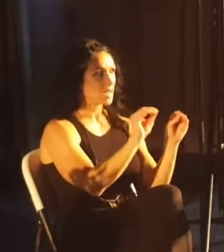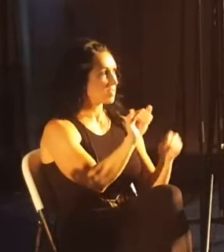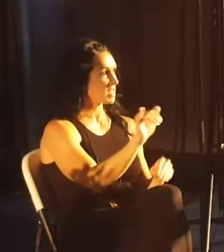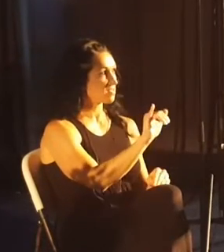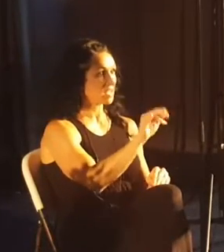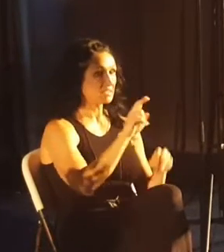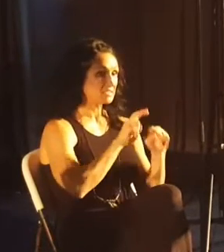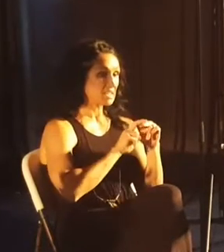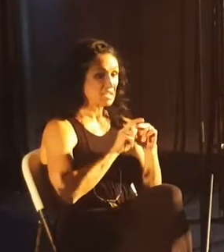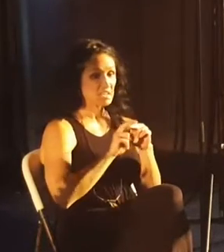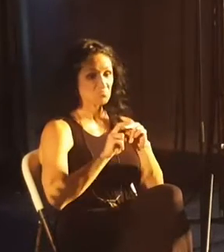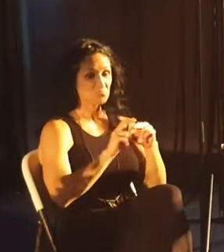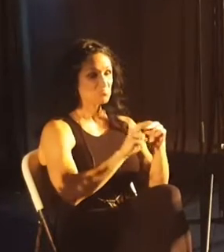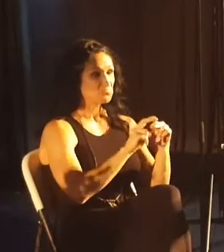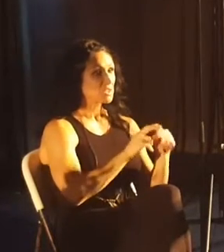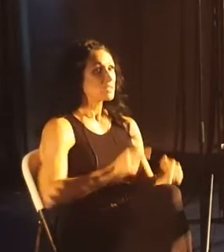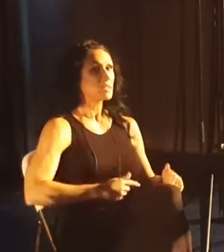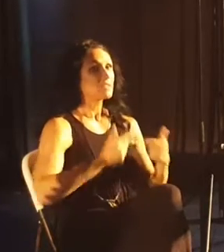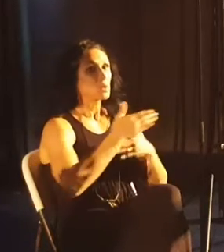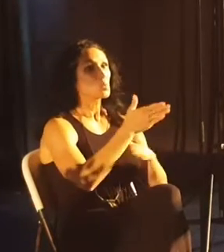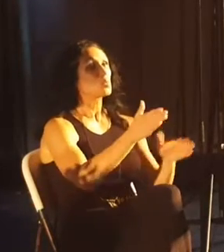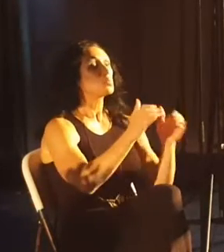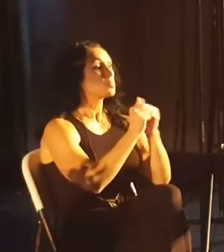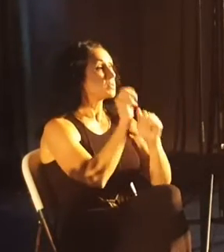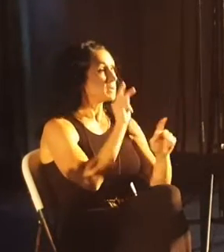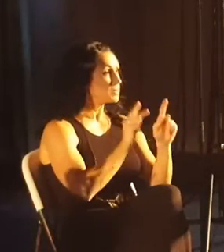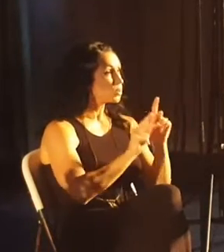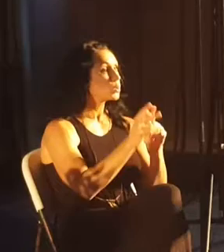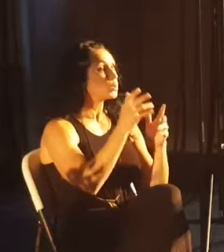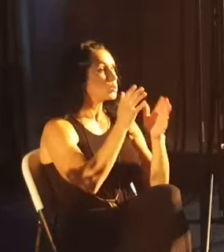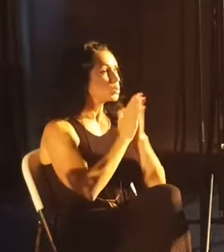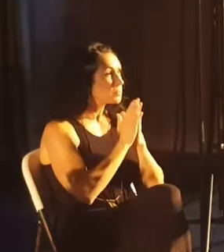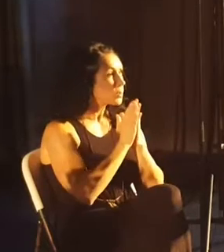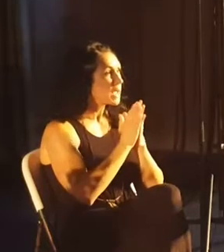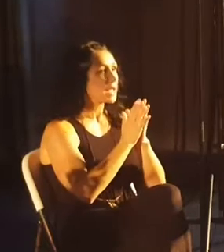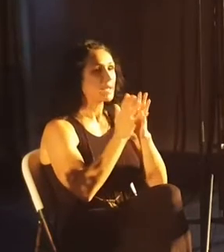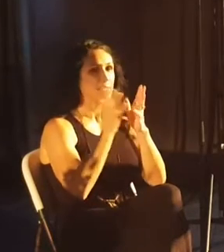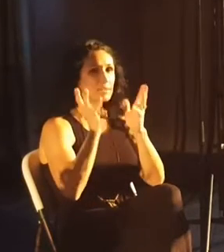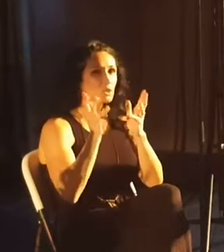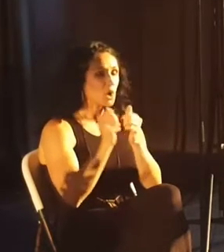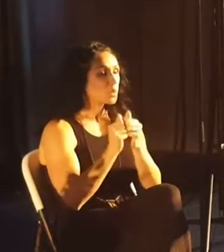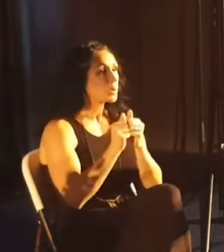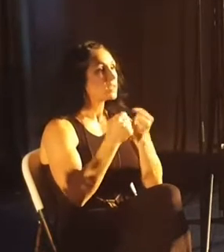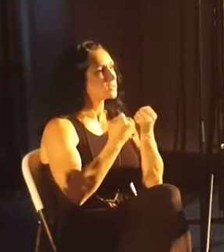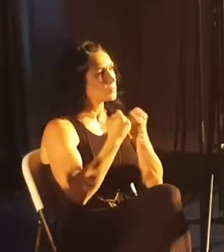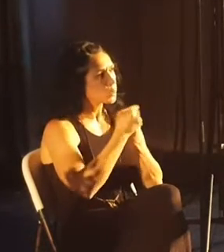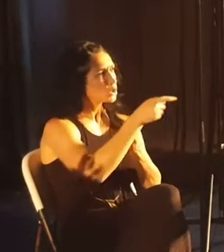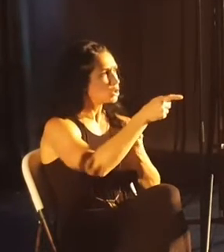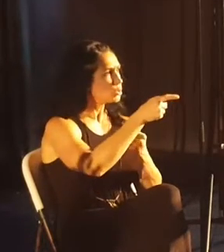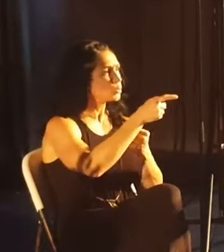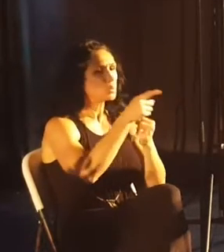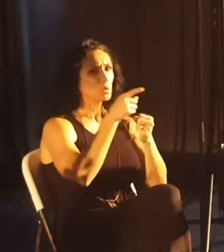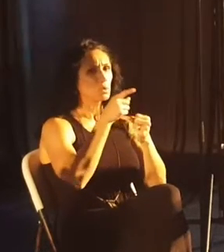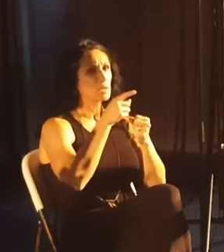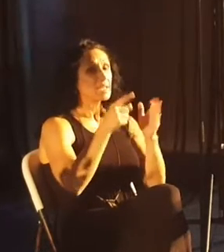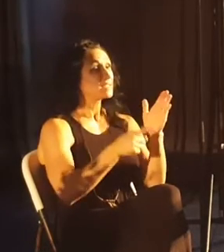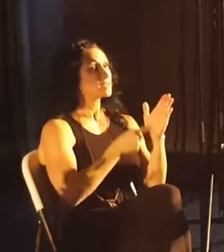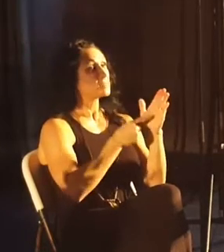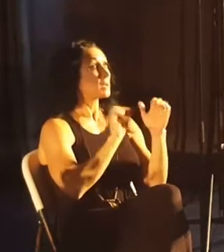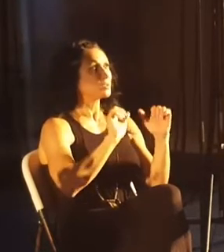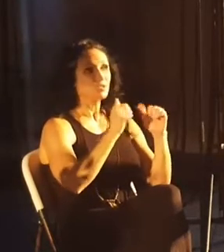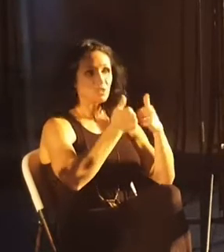sitting around in a living room with a group of people that you can pray with and talk with that can support you and encourage you and sometimes